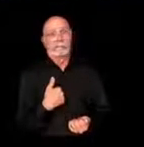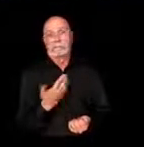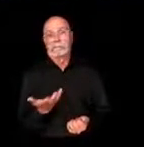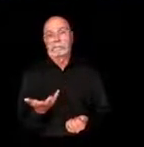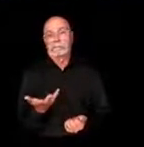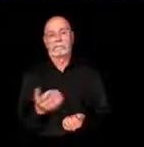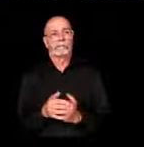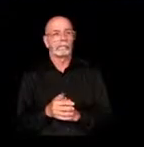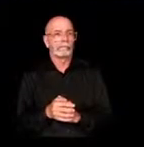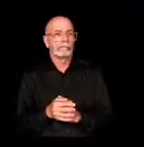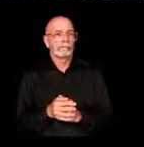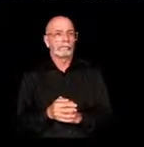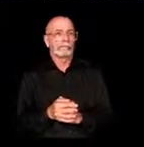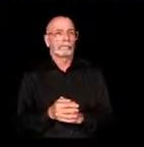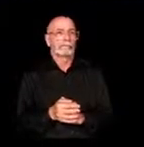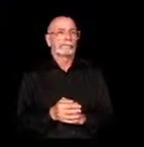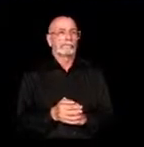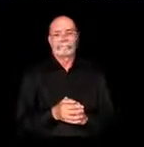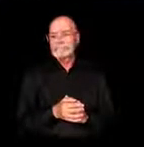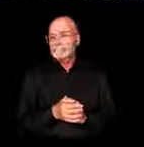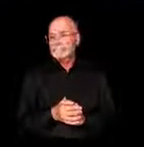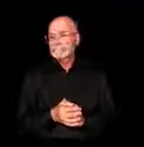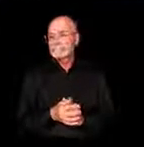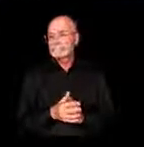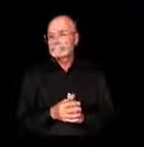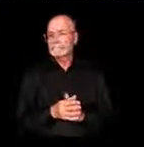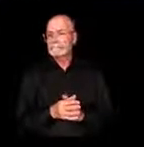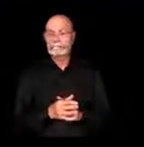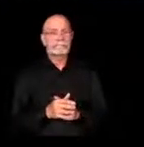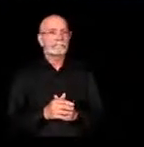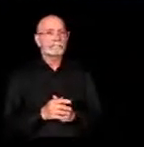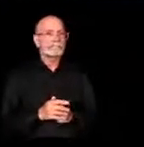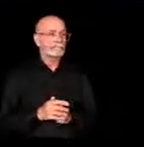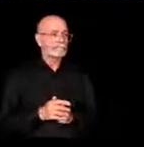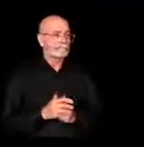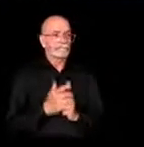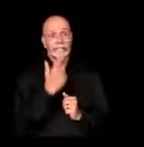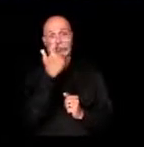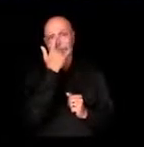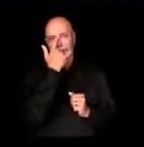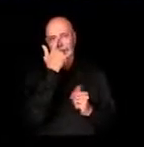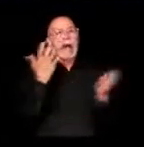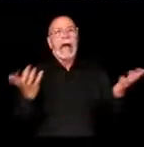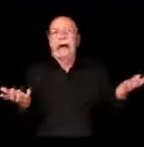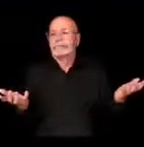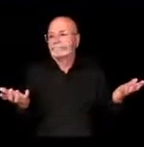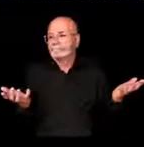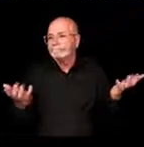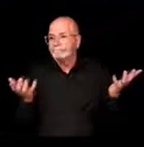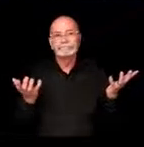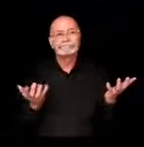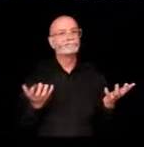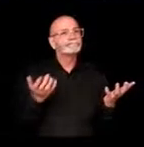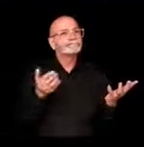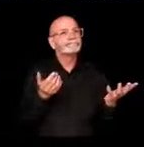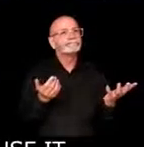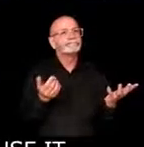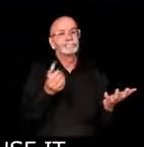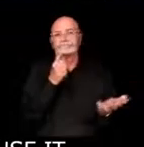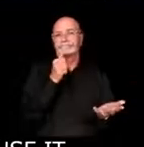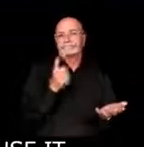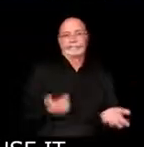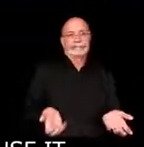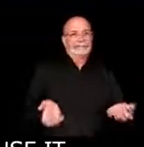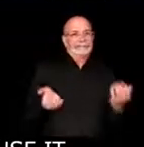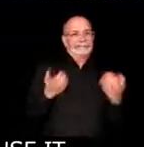I believe it was, I believe it was because, uh, it doesn't exist because Mr. Bryan has, uh,